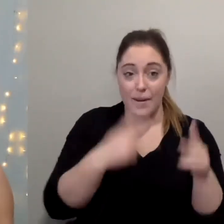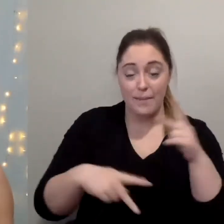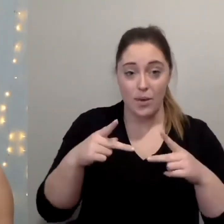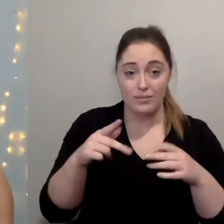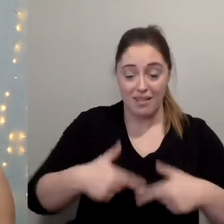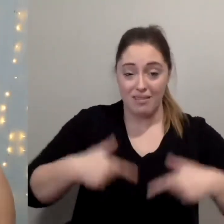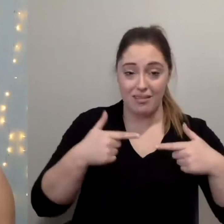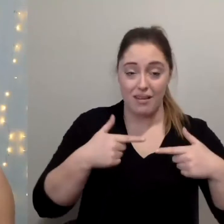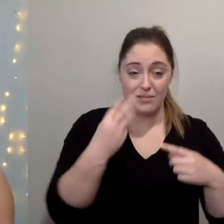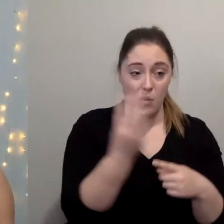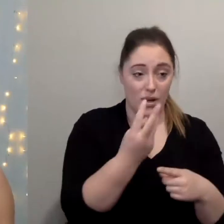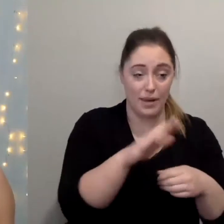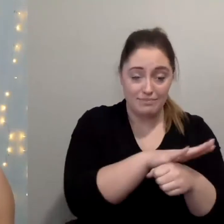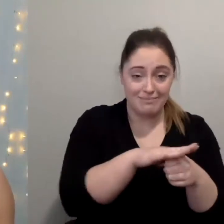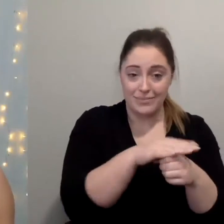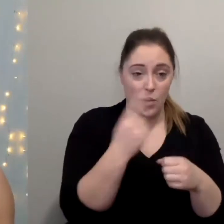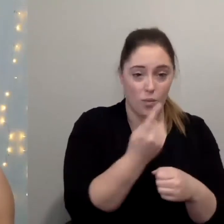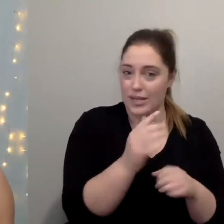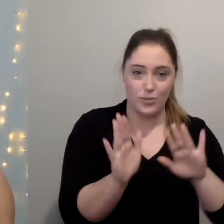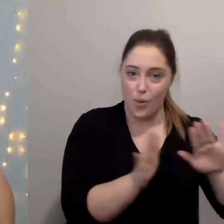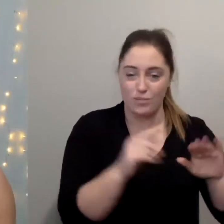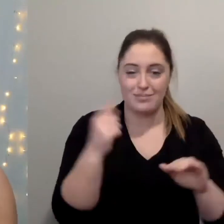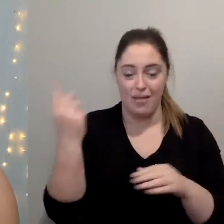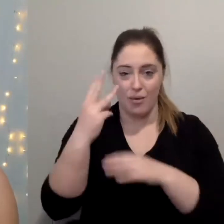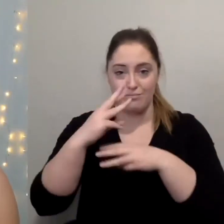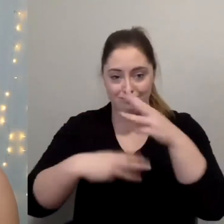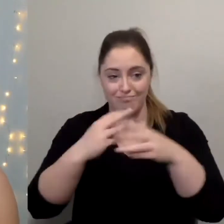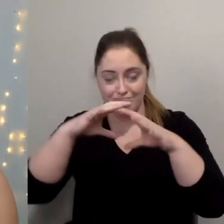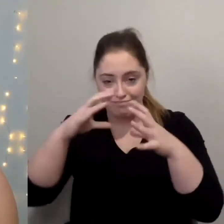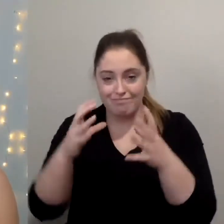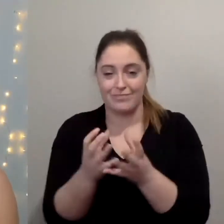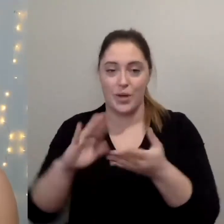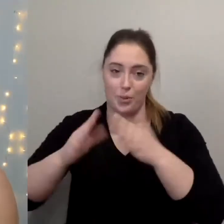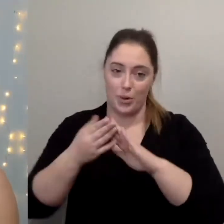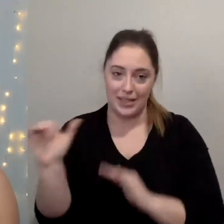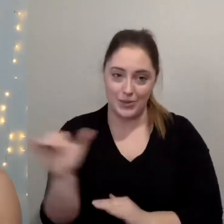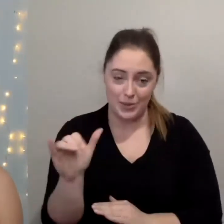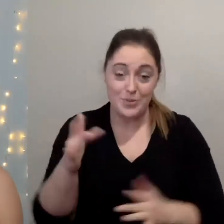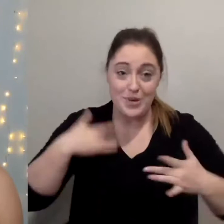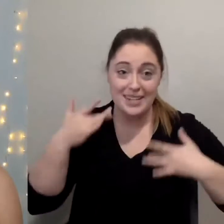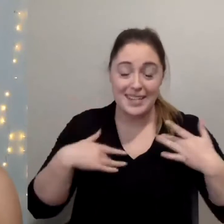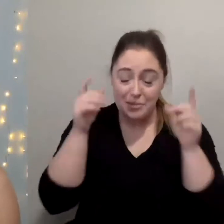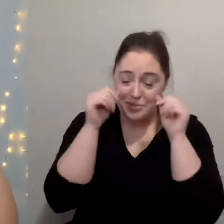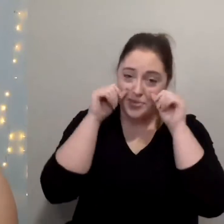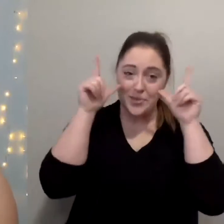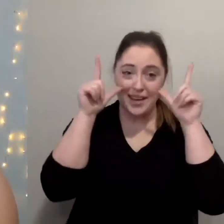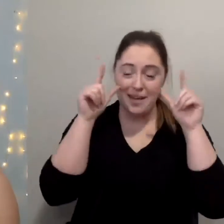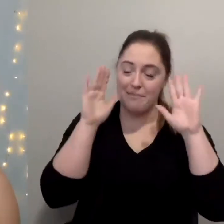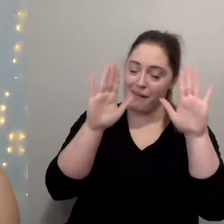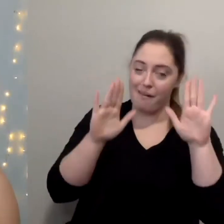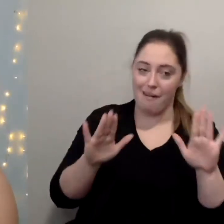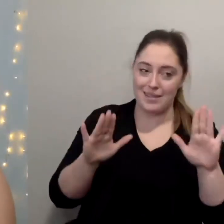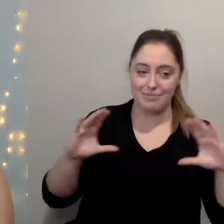welcome to those from our global creative mornings community we're excited that you decided to wake up and be awesome with